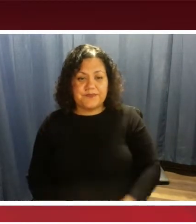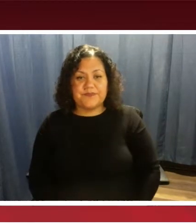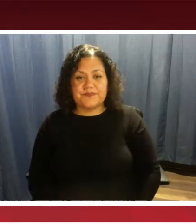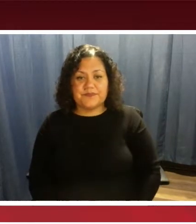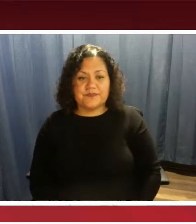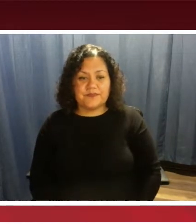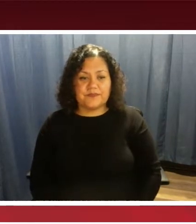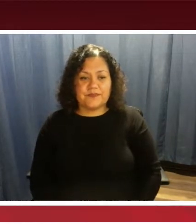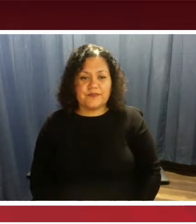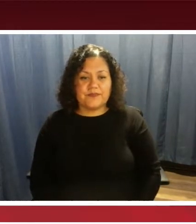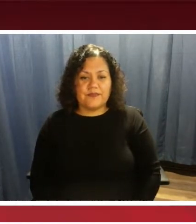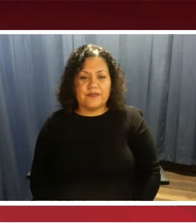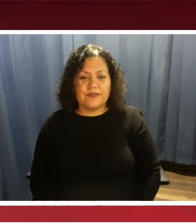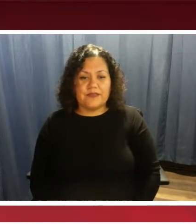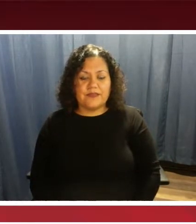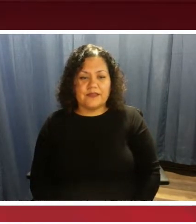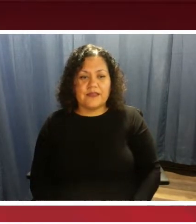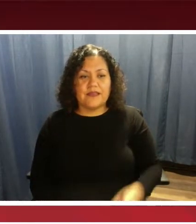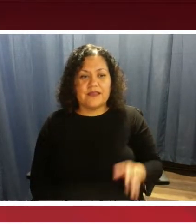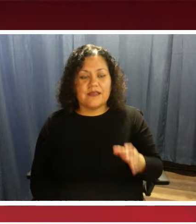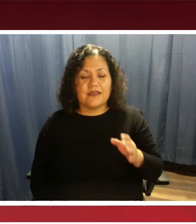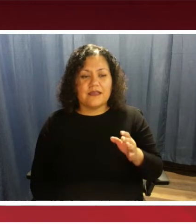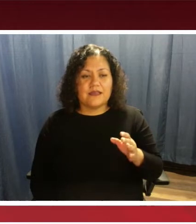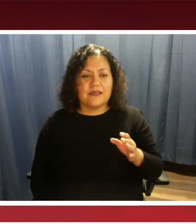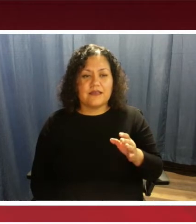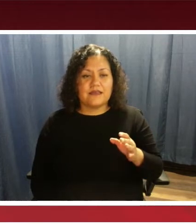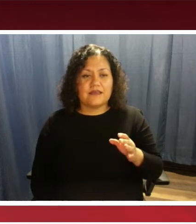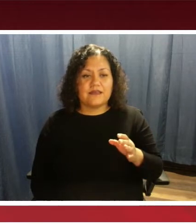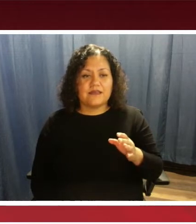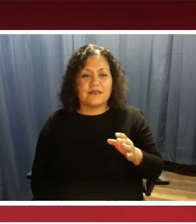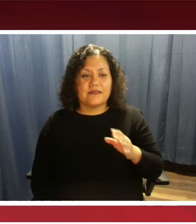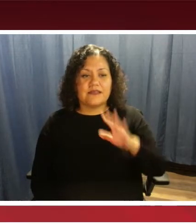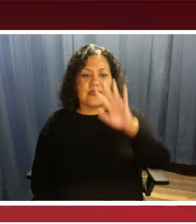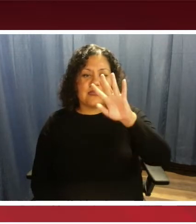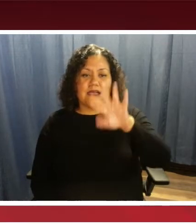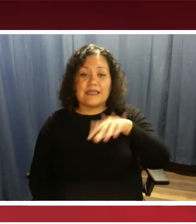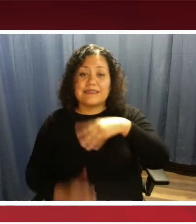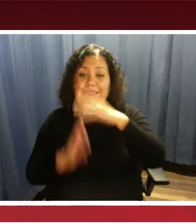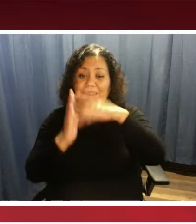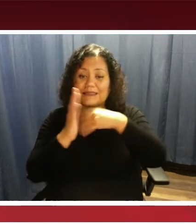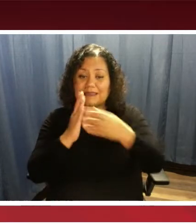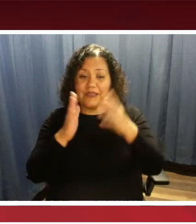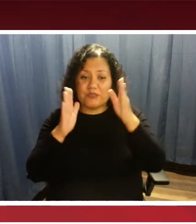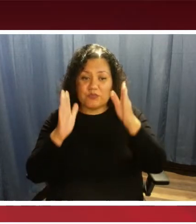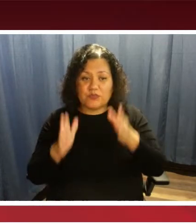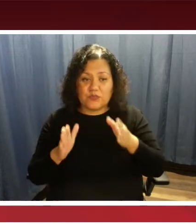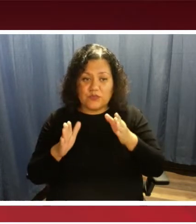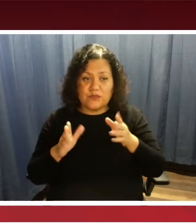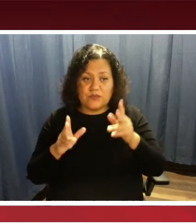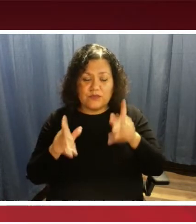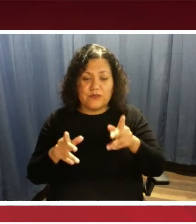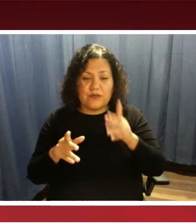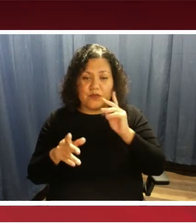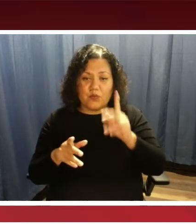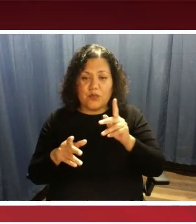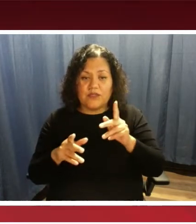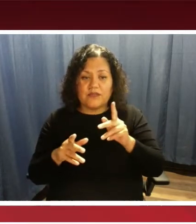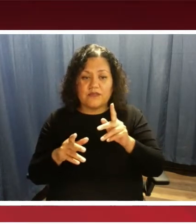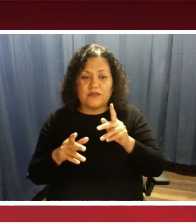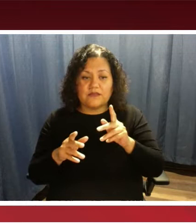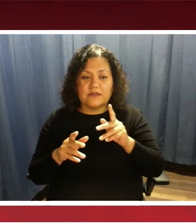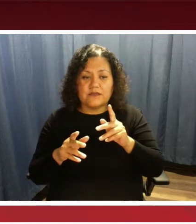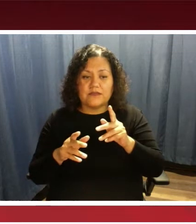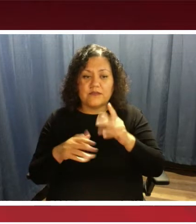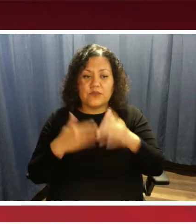So this is how a scheduler will go through in processing a subscription request.